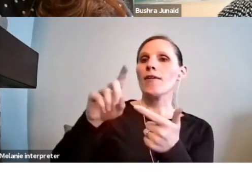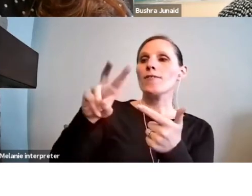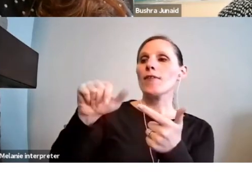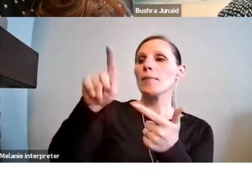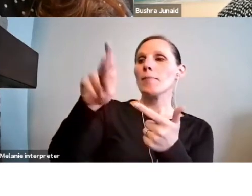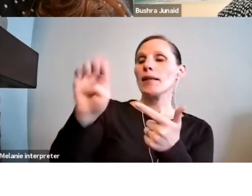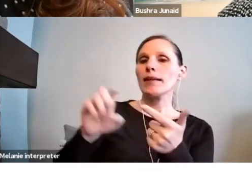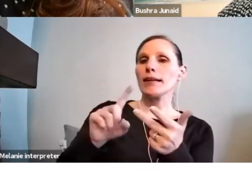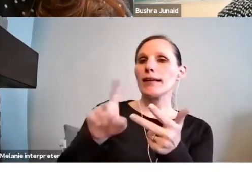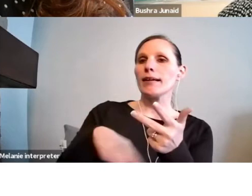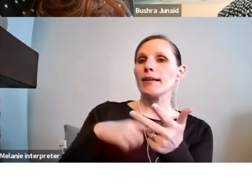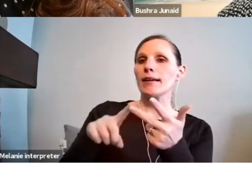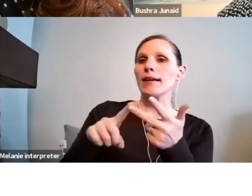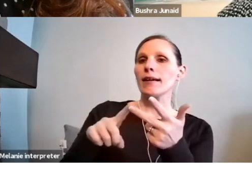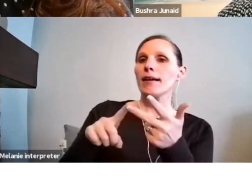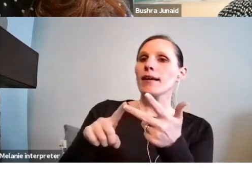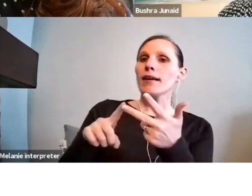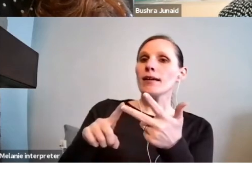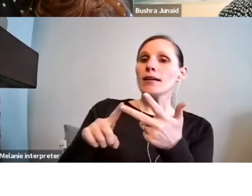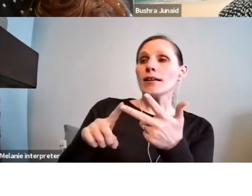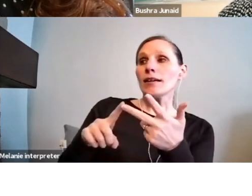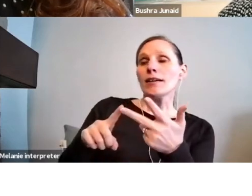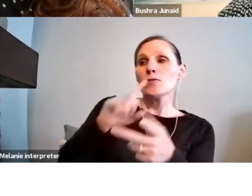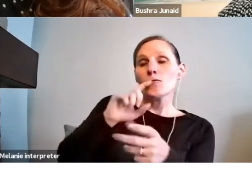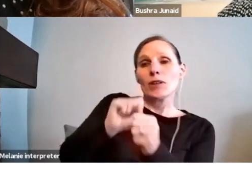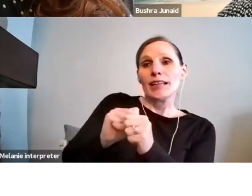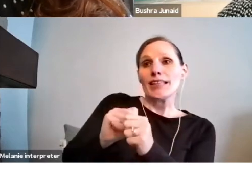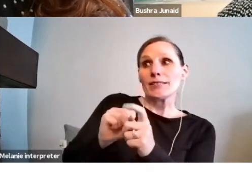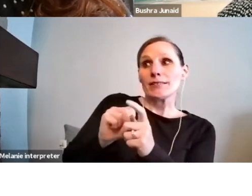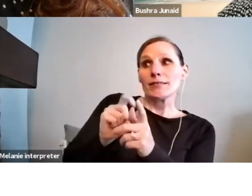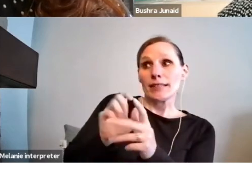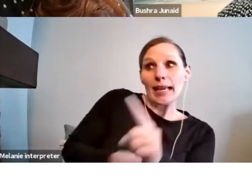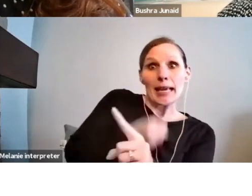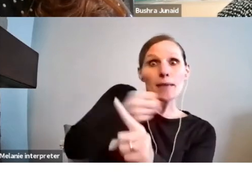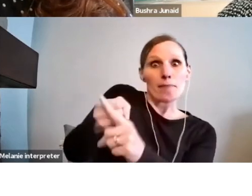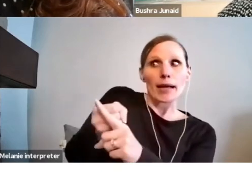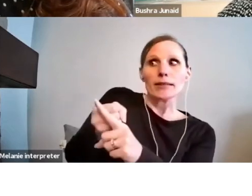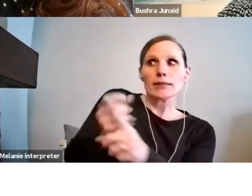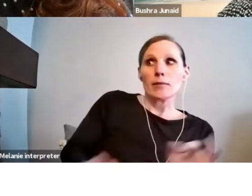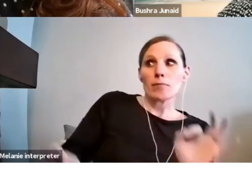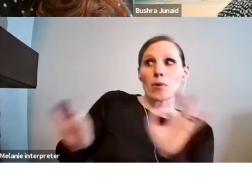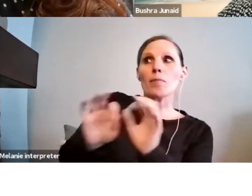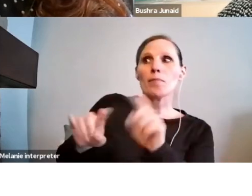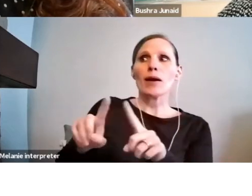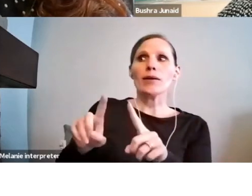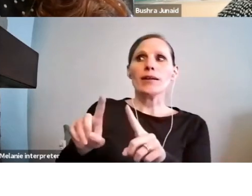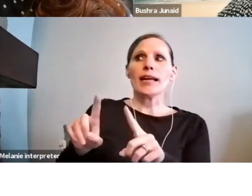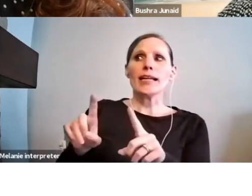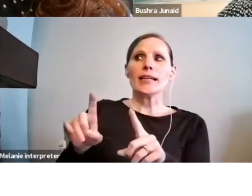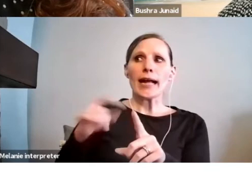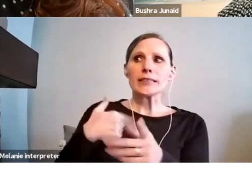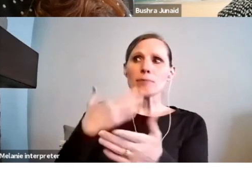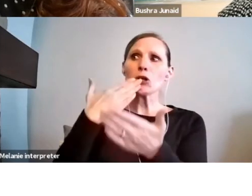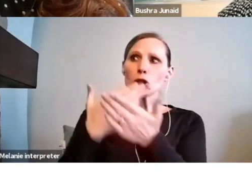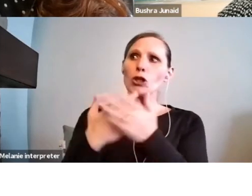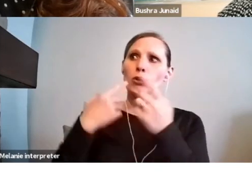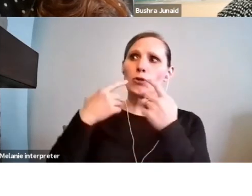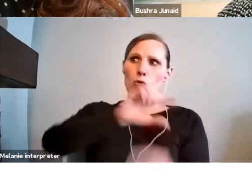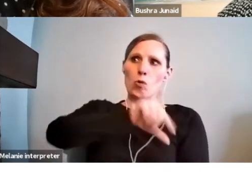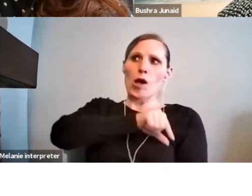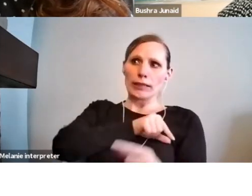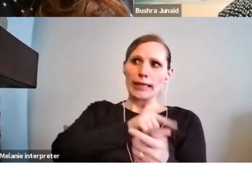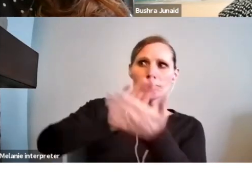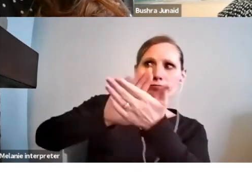So the impact of the grant is significant, but we also want to make sure that it has merit and that it's also very,